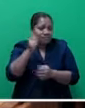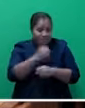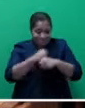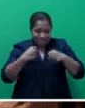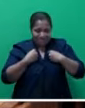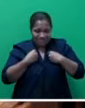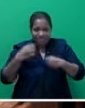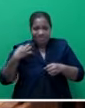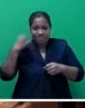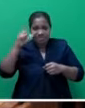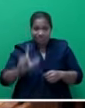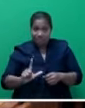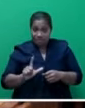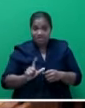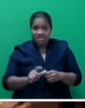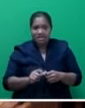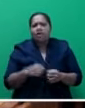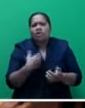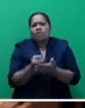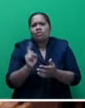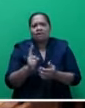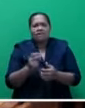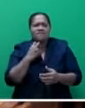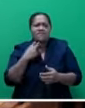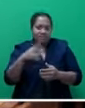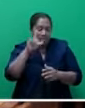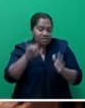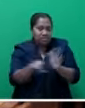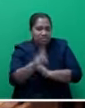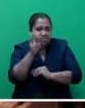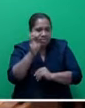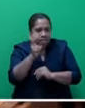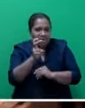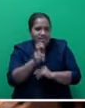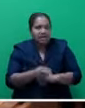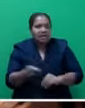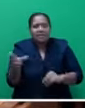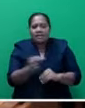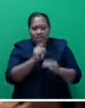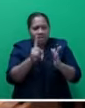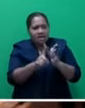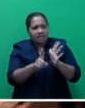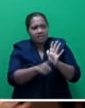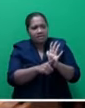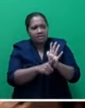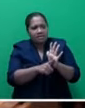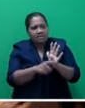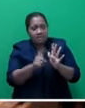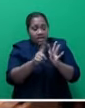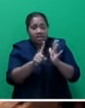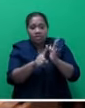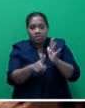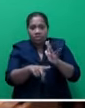officials on victim identification training conducted by the IOM, International Office of